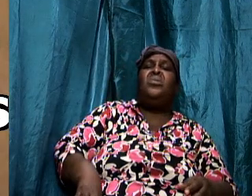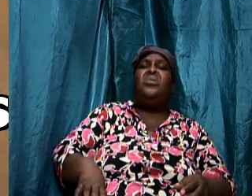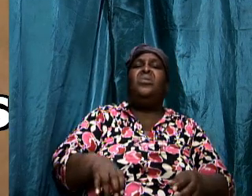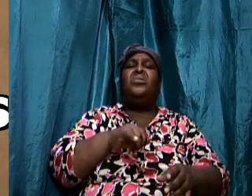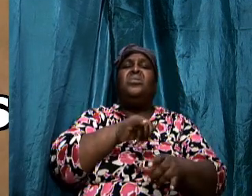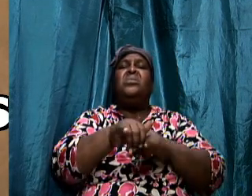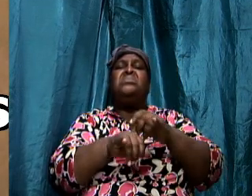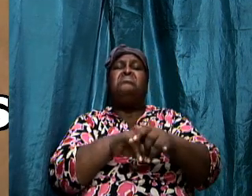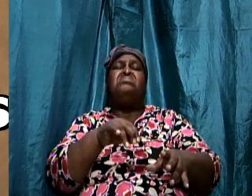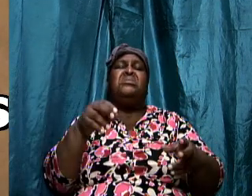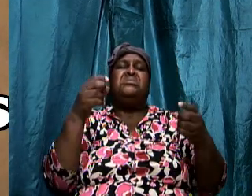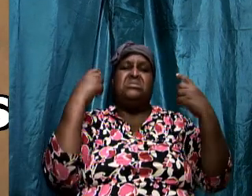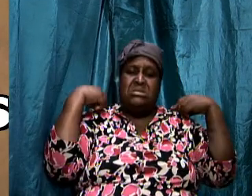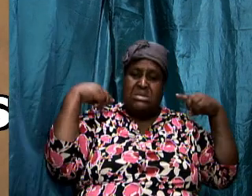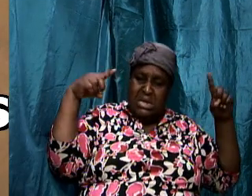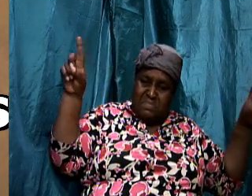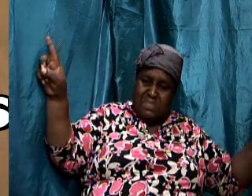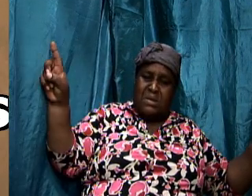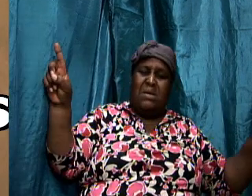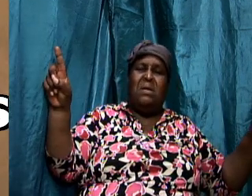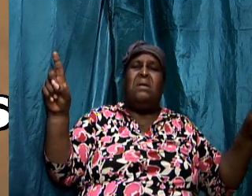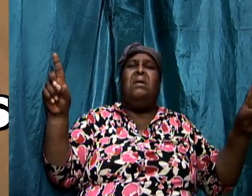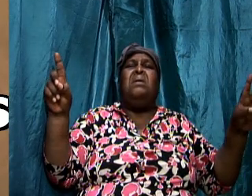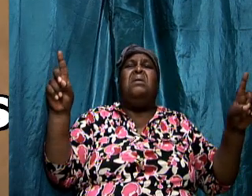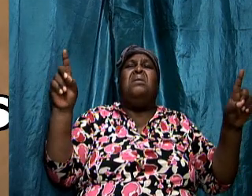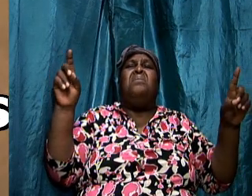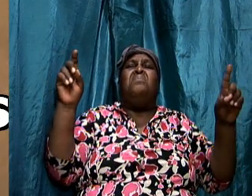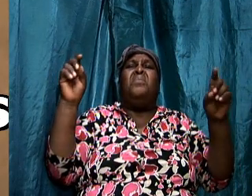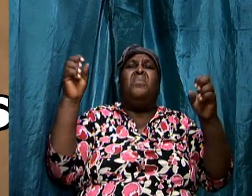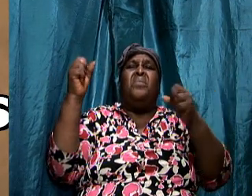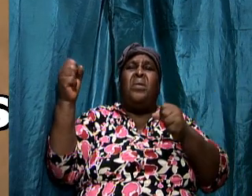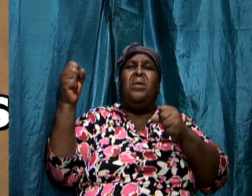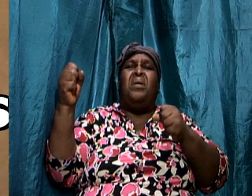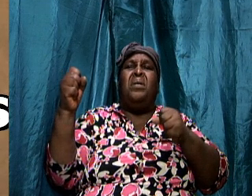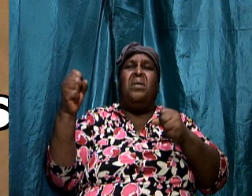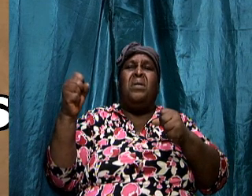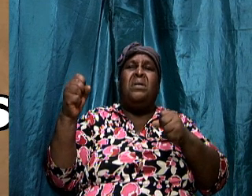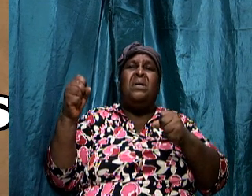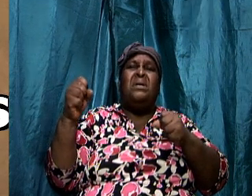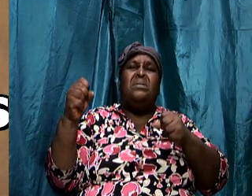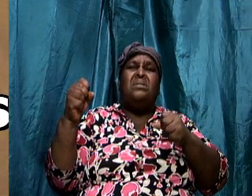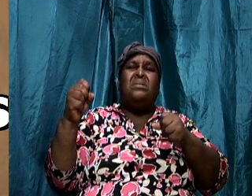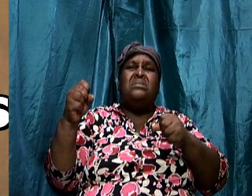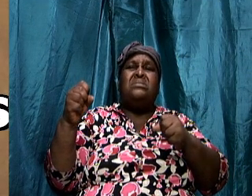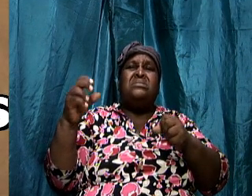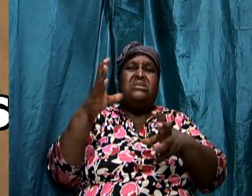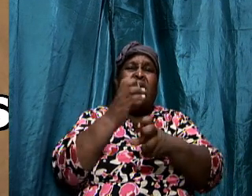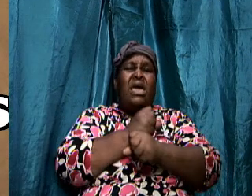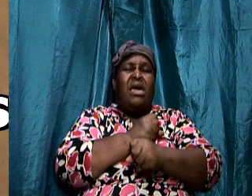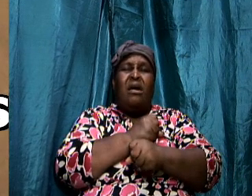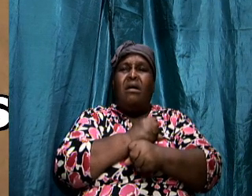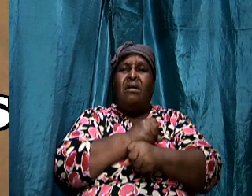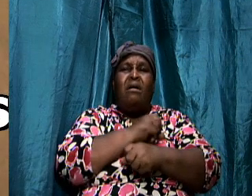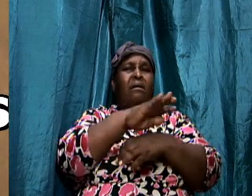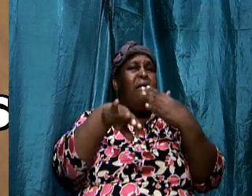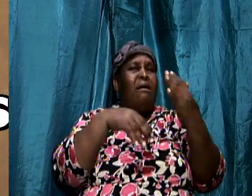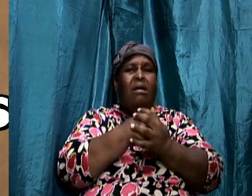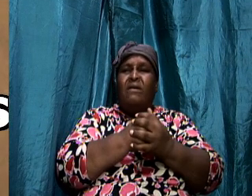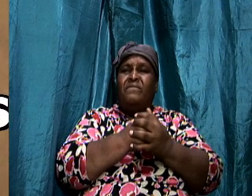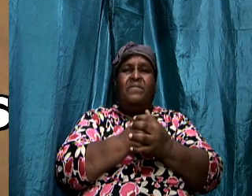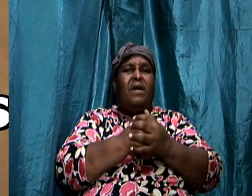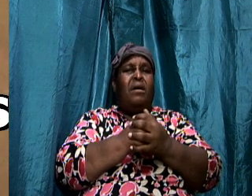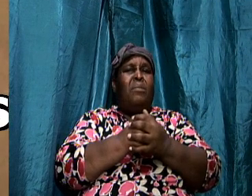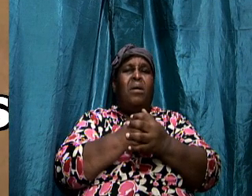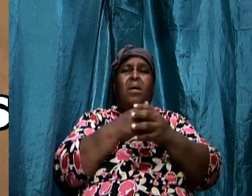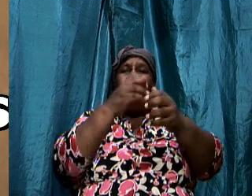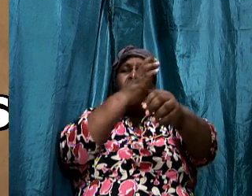demonic powers bear of the authority that they once possessed it doesn't matter how they bark and